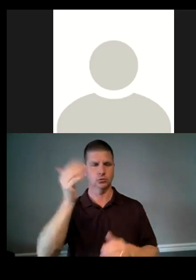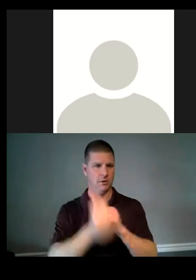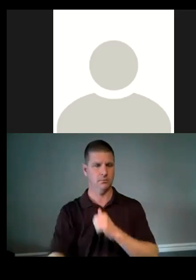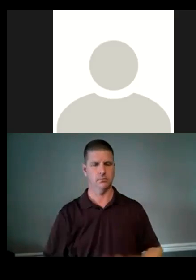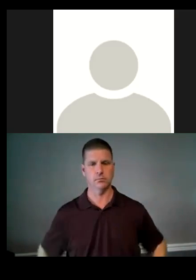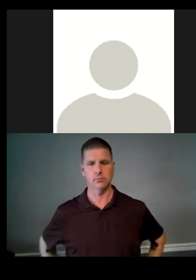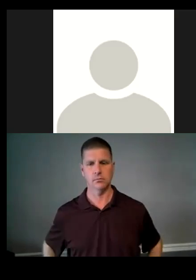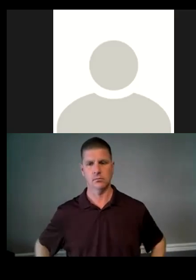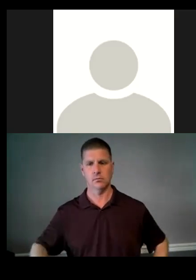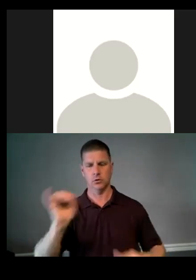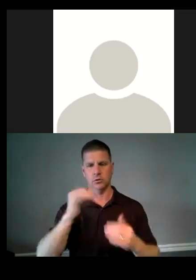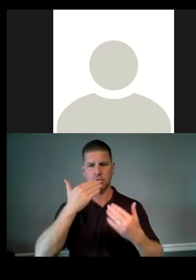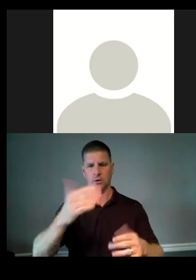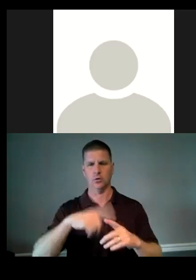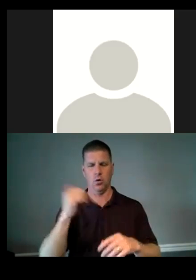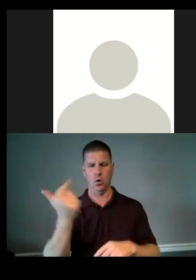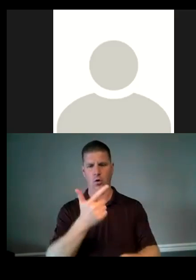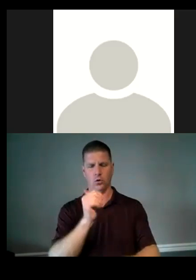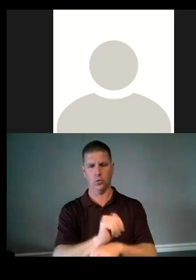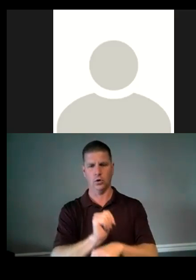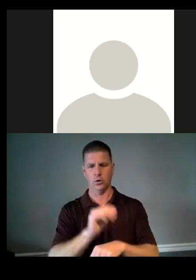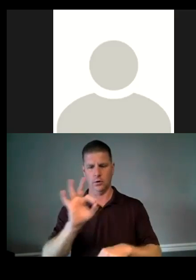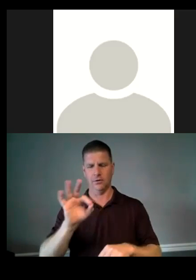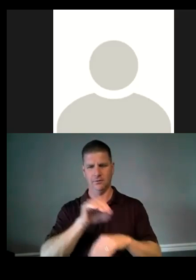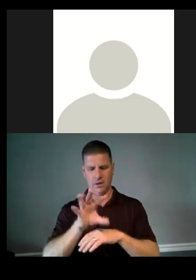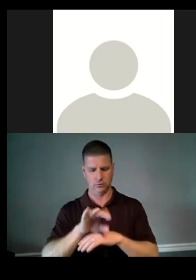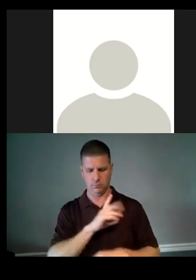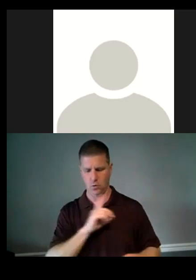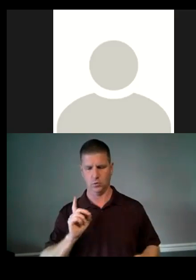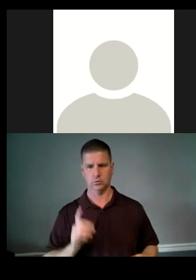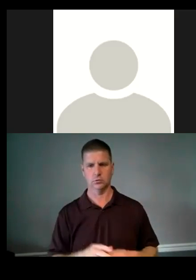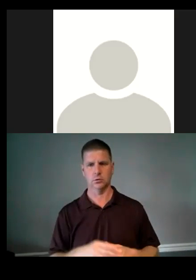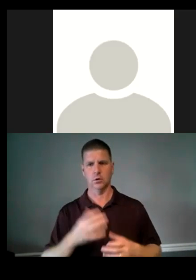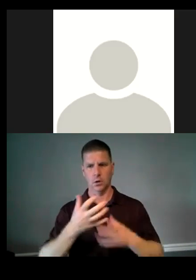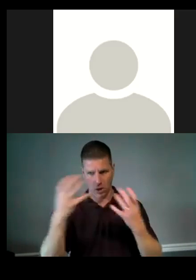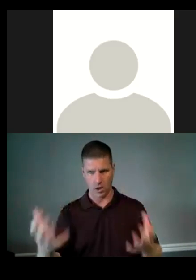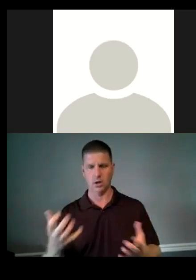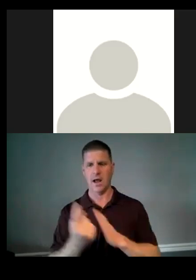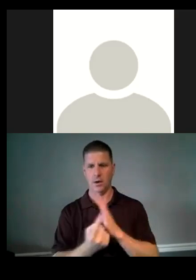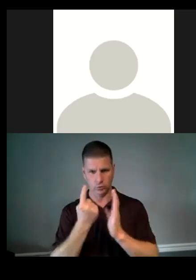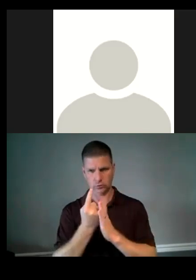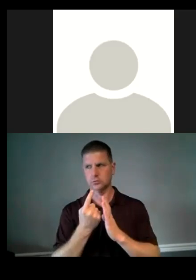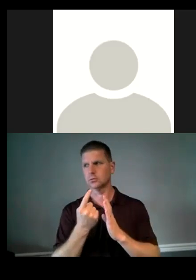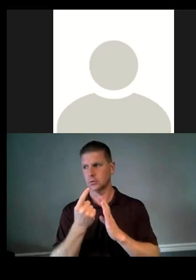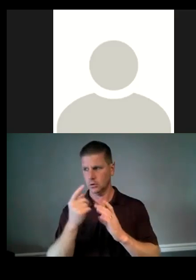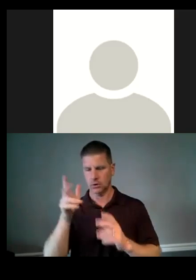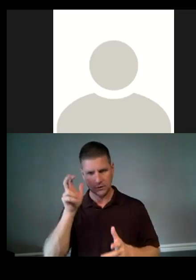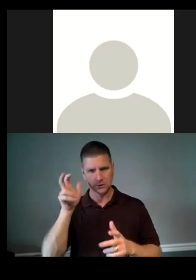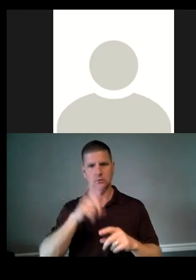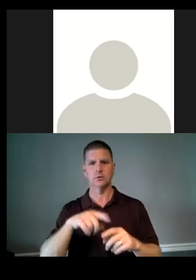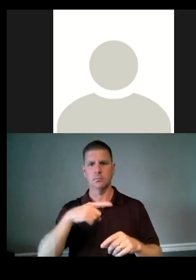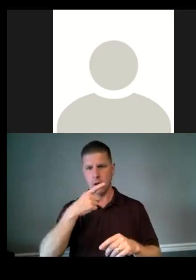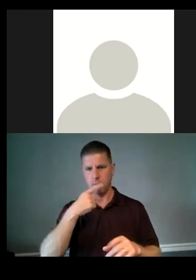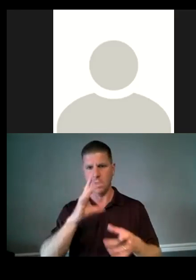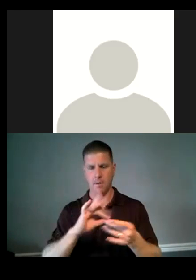And also thanks to all the work of the advisory board that spent a lot of hours, uh, listening to public comment and listening